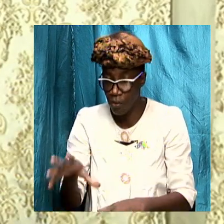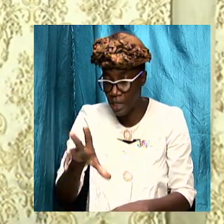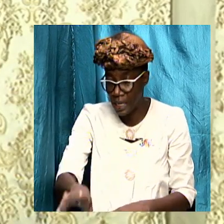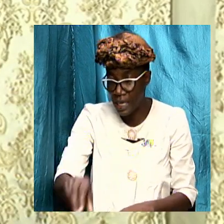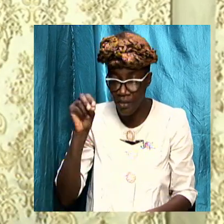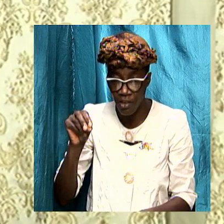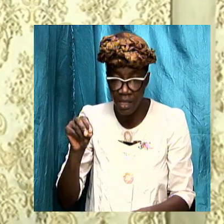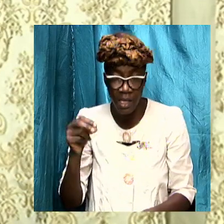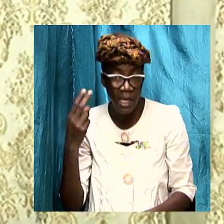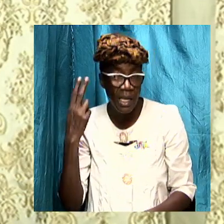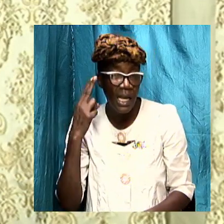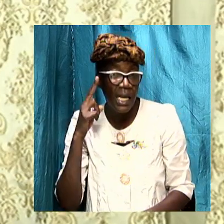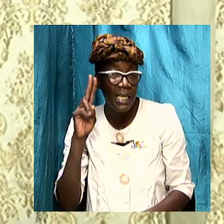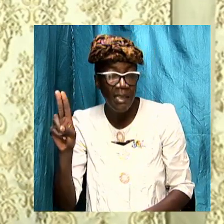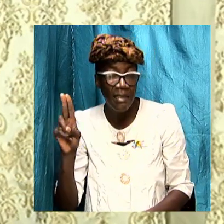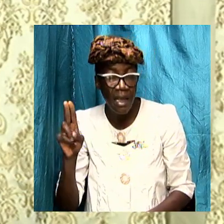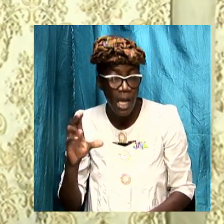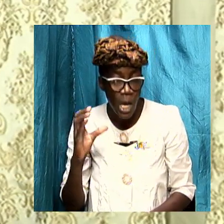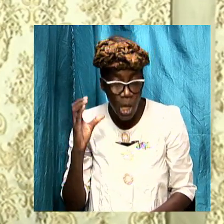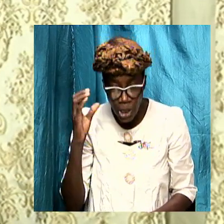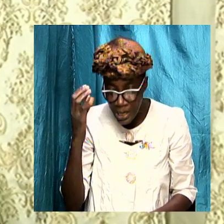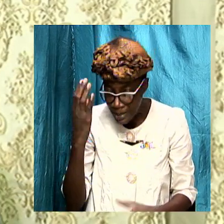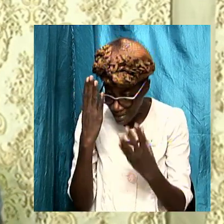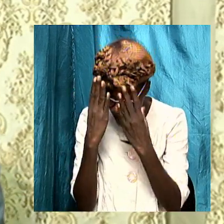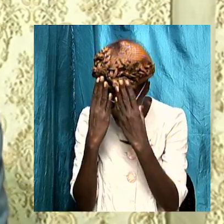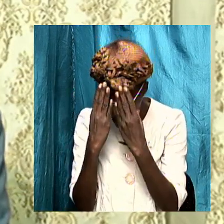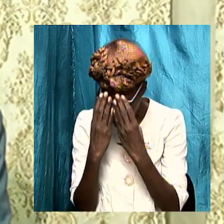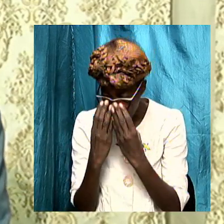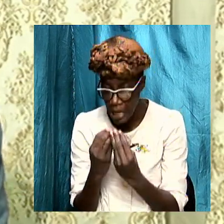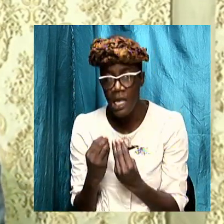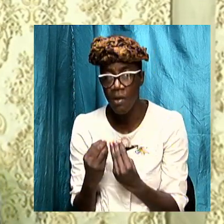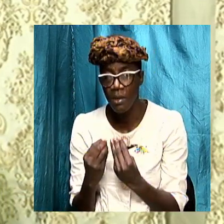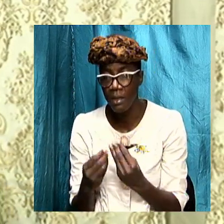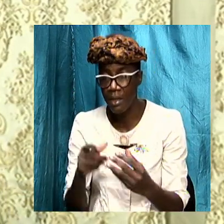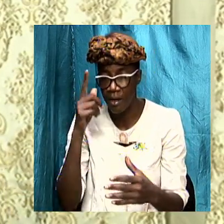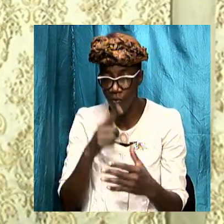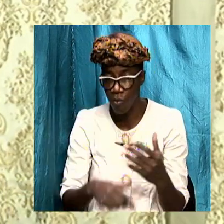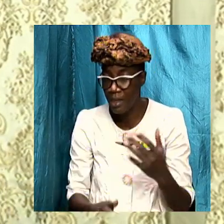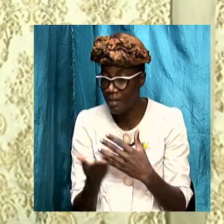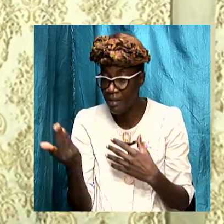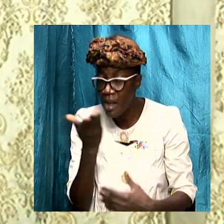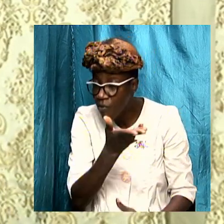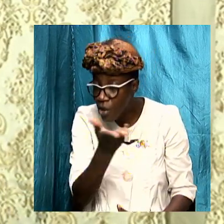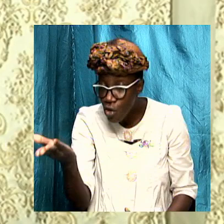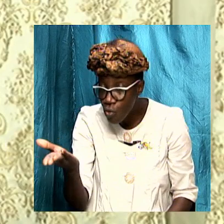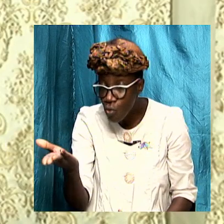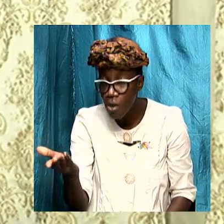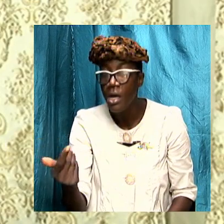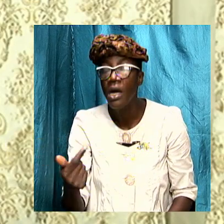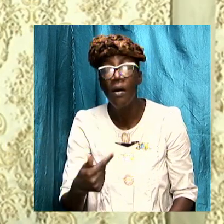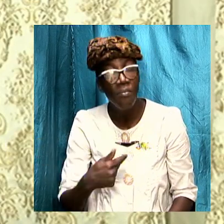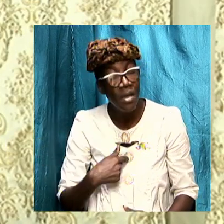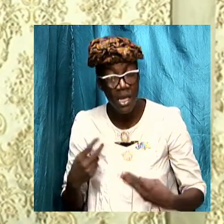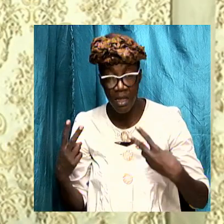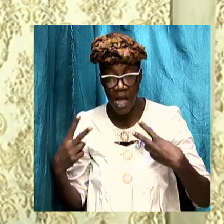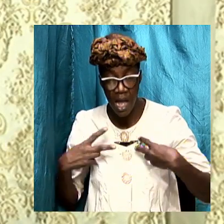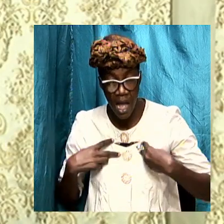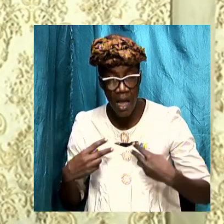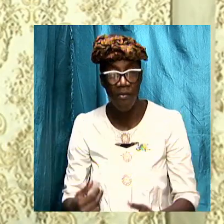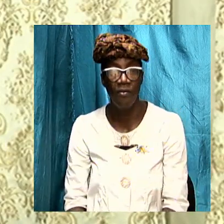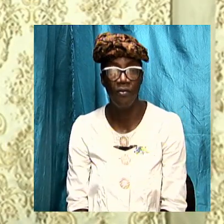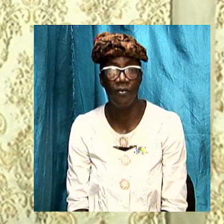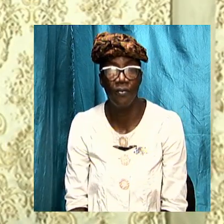and we see the seriousness of what is there for us to have now